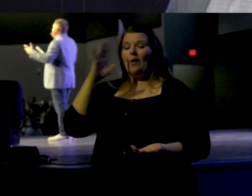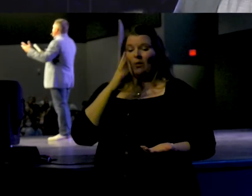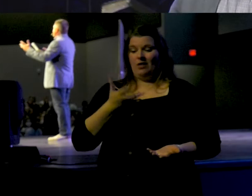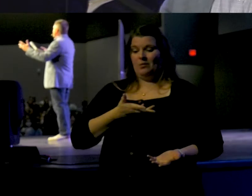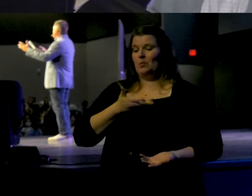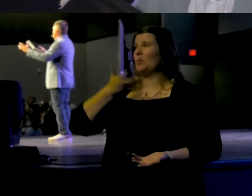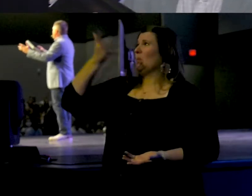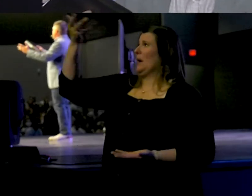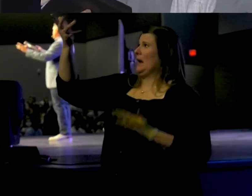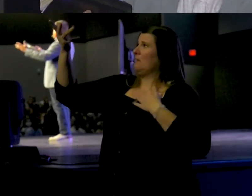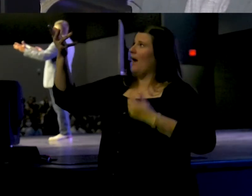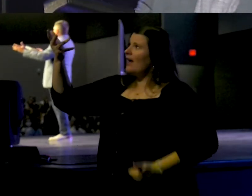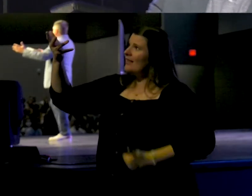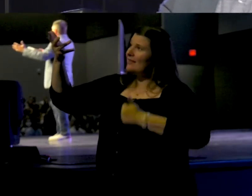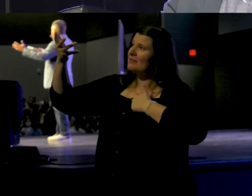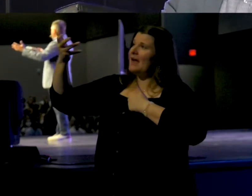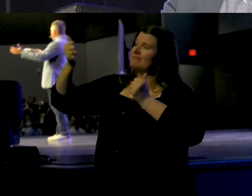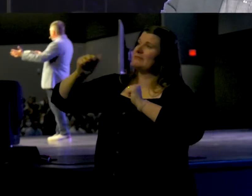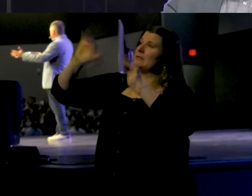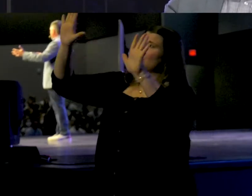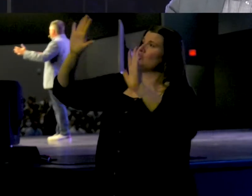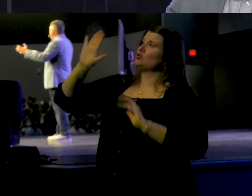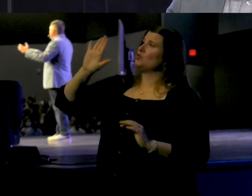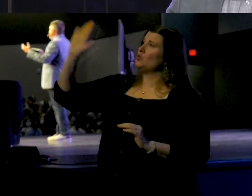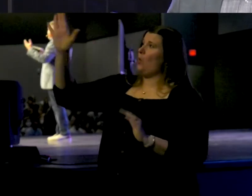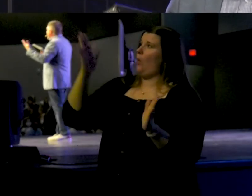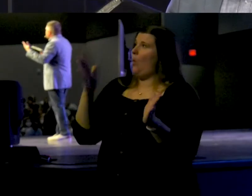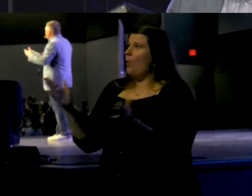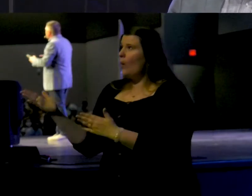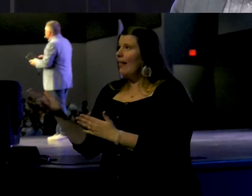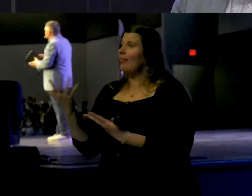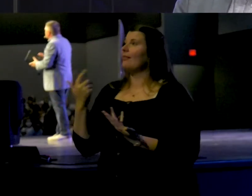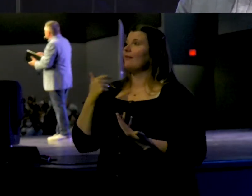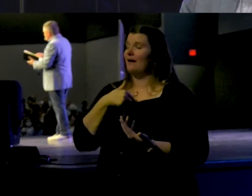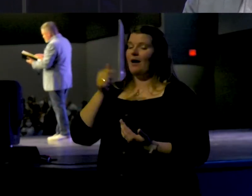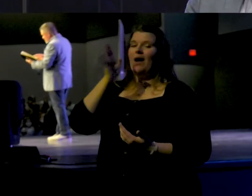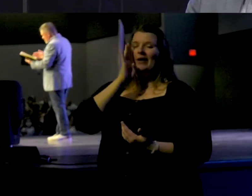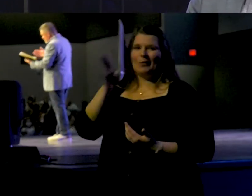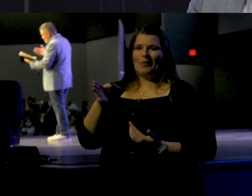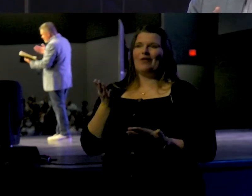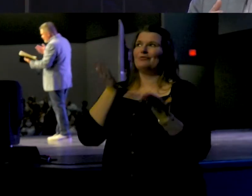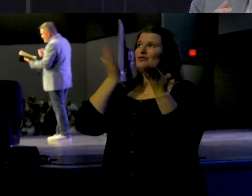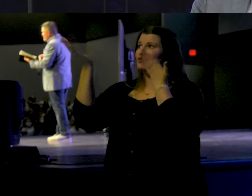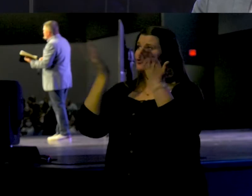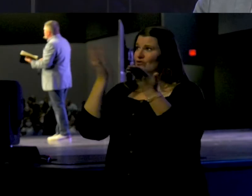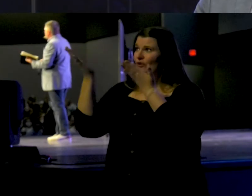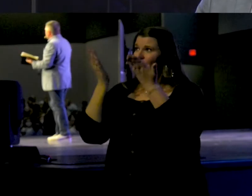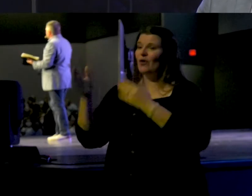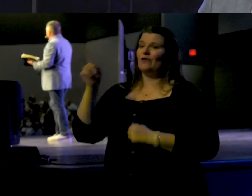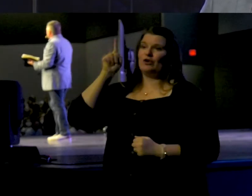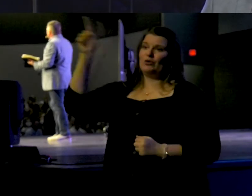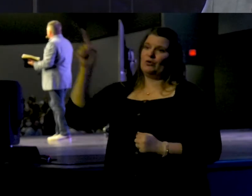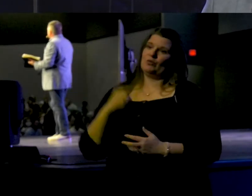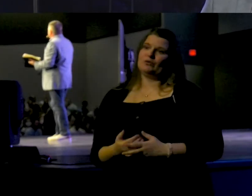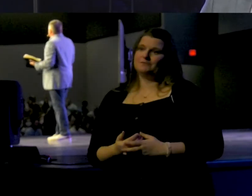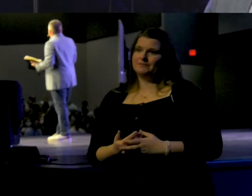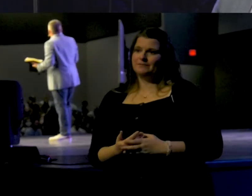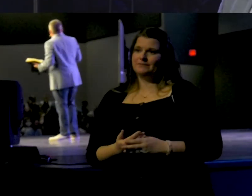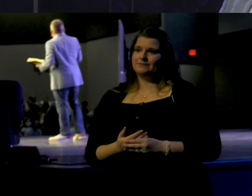bring my life in submission to your will, and I'm going to serve you.